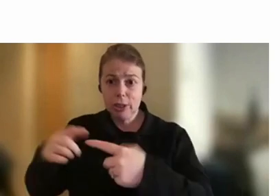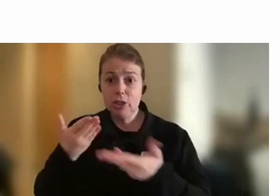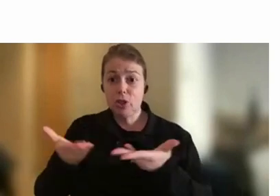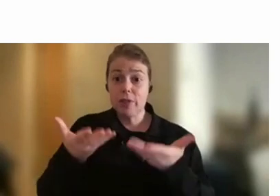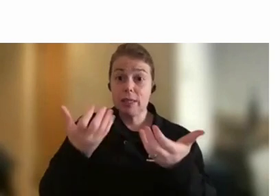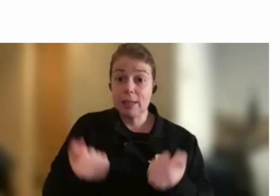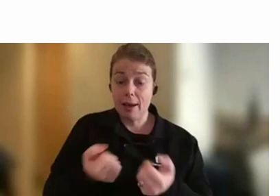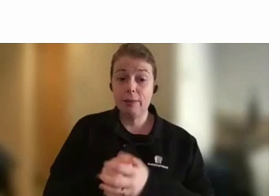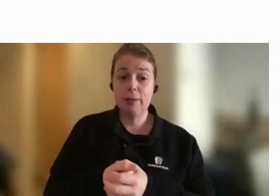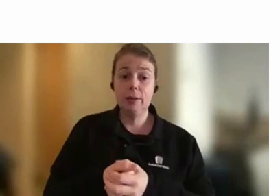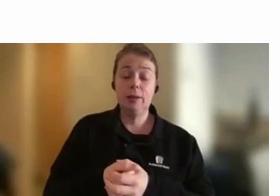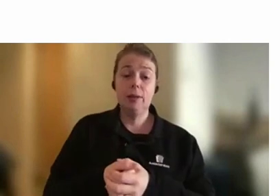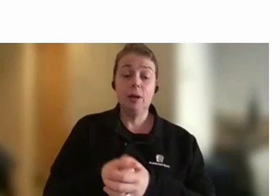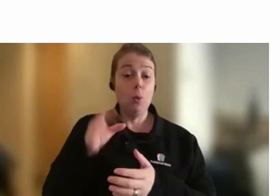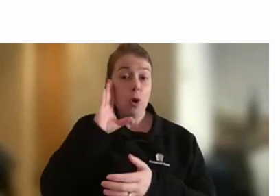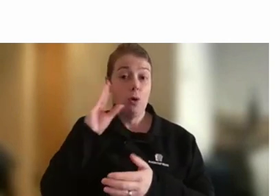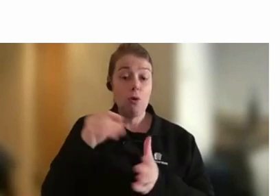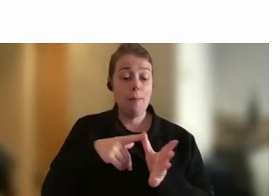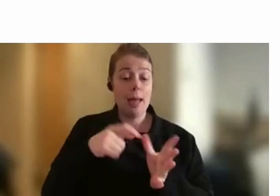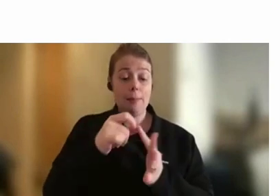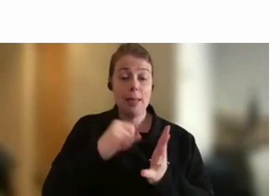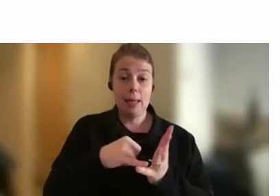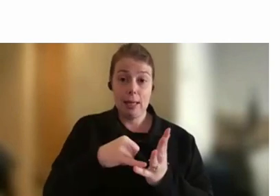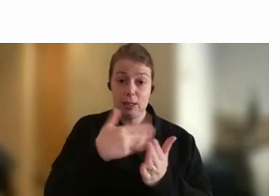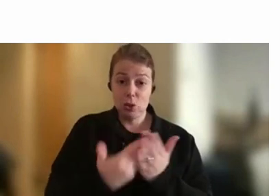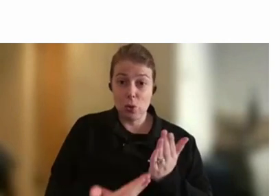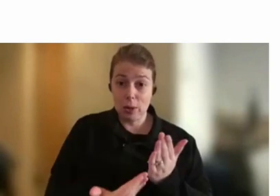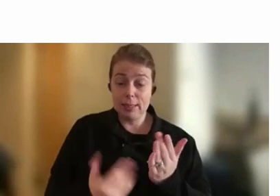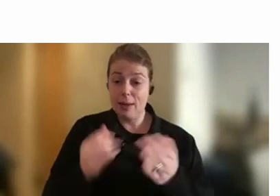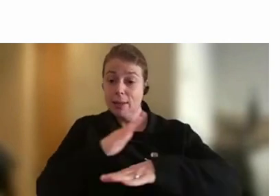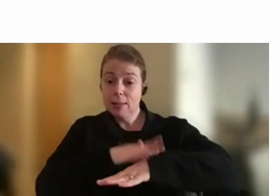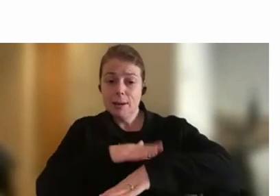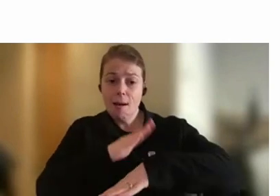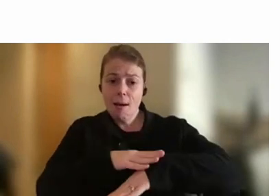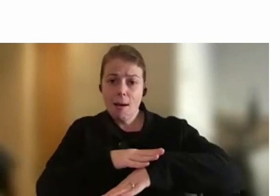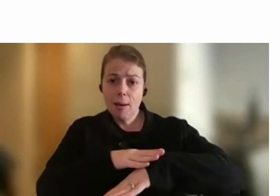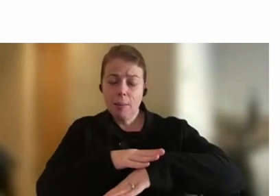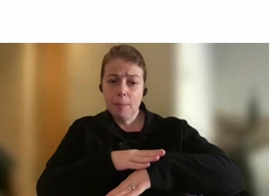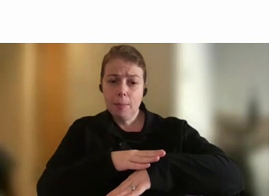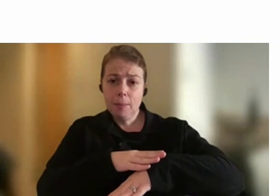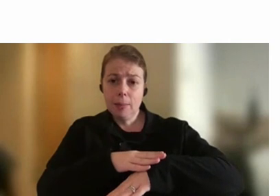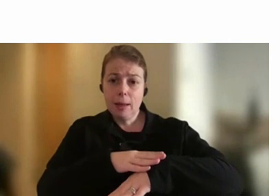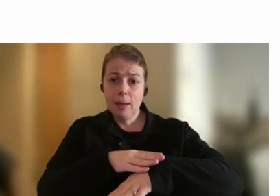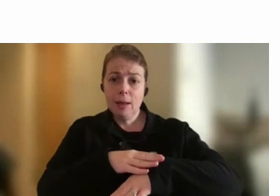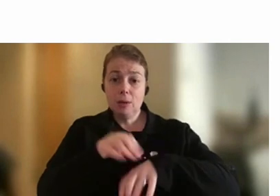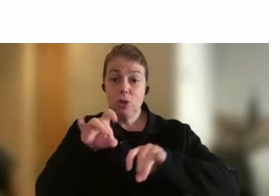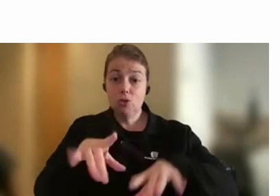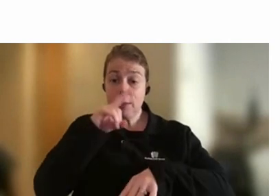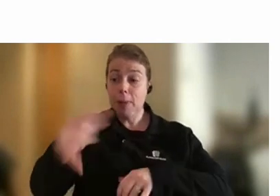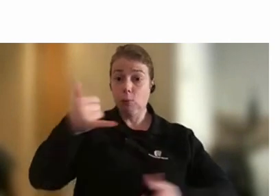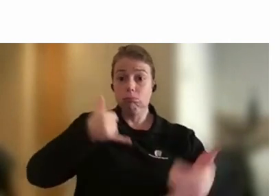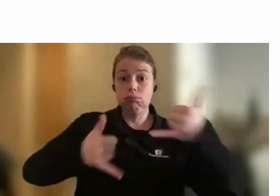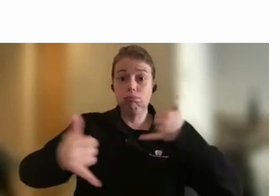We heard in some of our APS stories about just spending time actually taking calls from Australians. There's no greater training